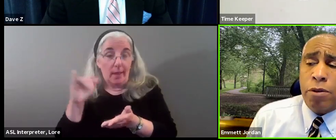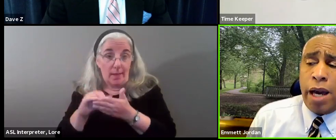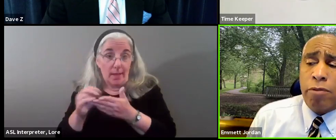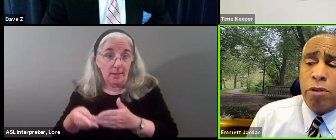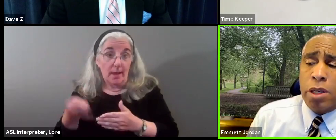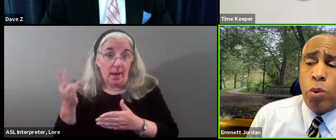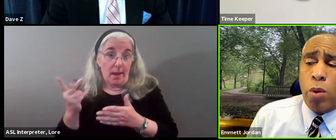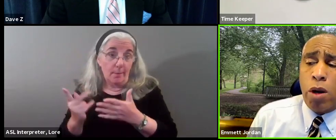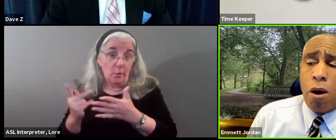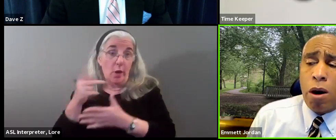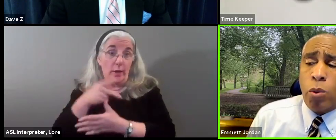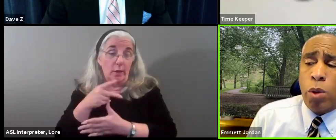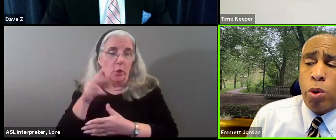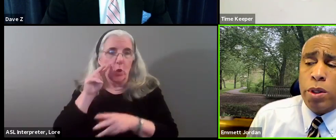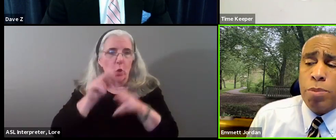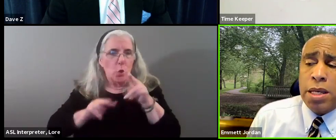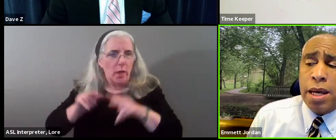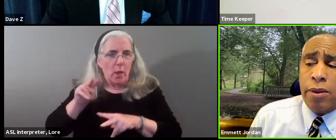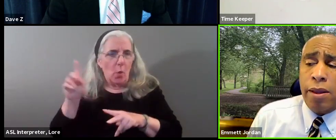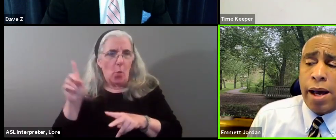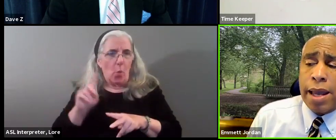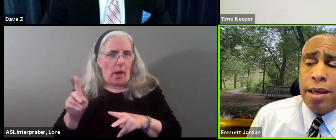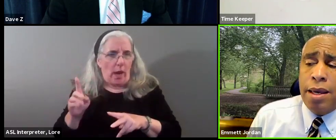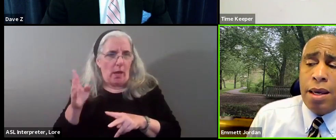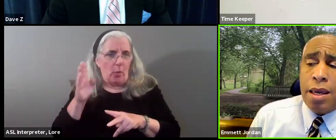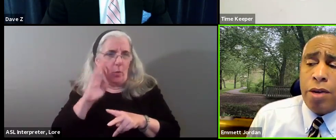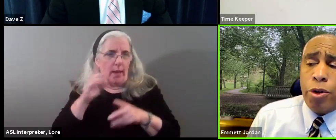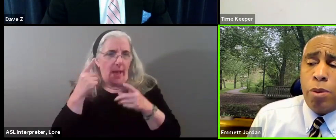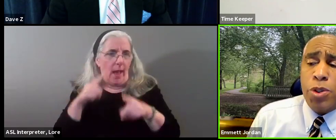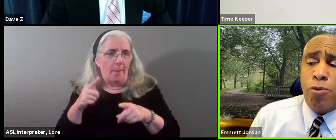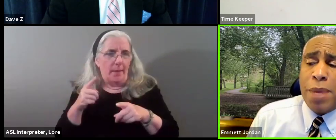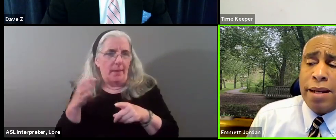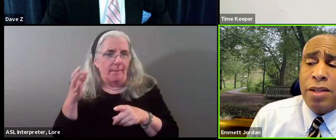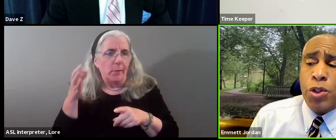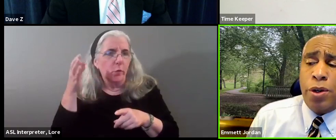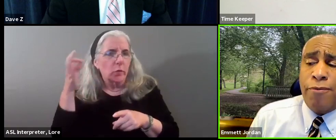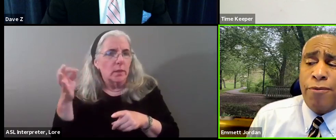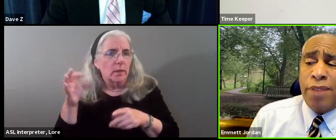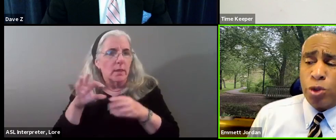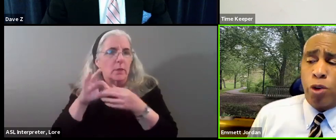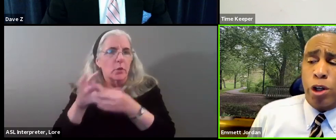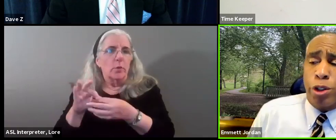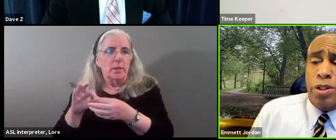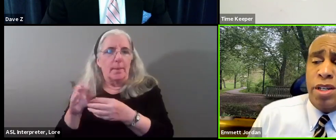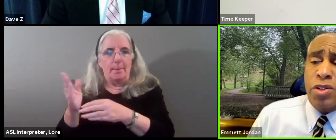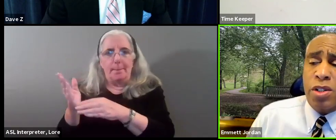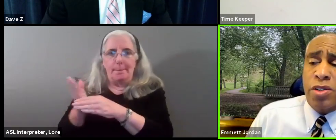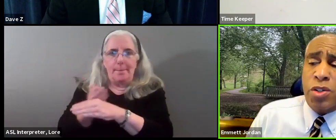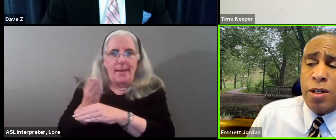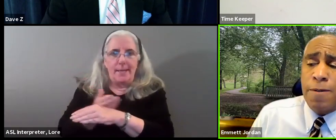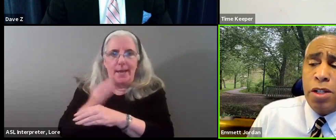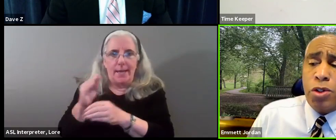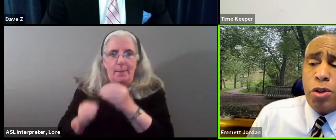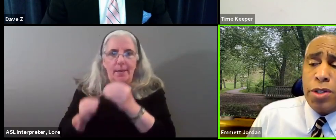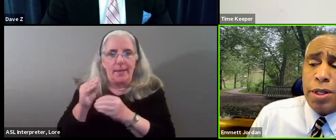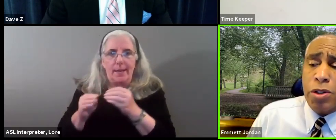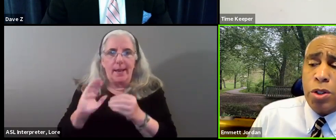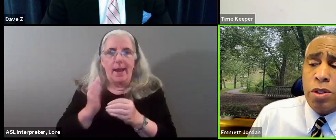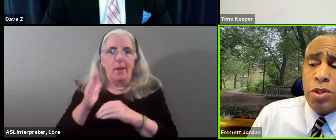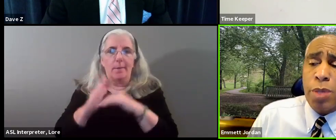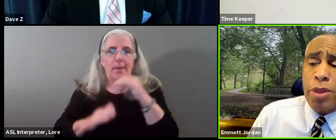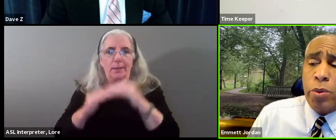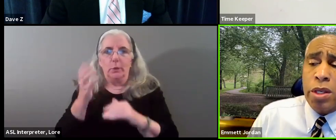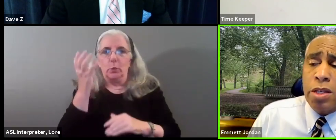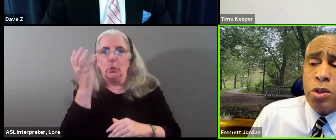If you kind of look at where we are and where we're going to be down the line in terms of maintenance on infrastructure, it's daunting.